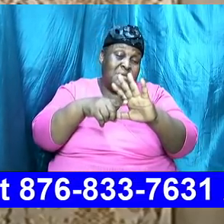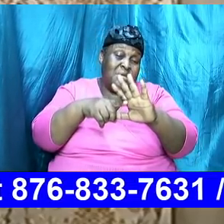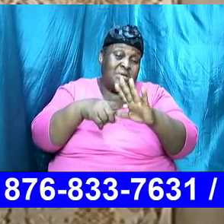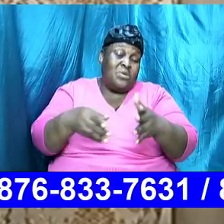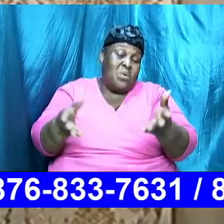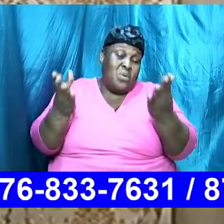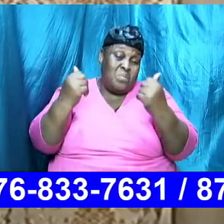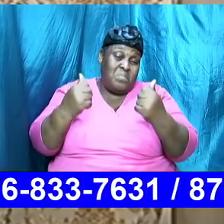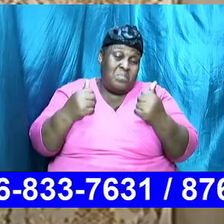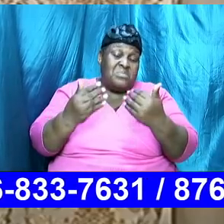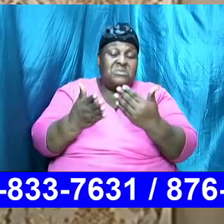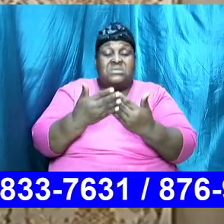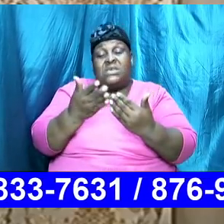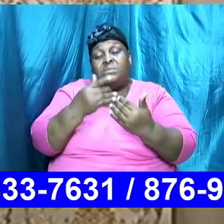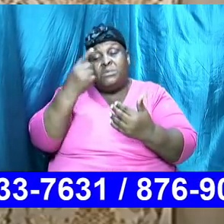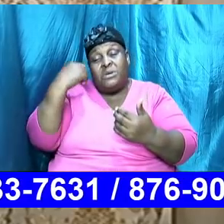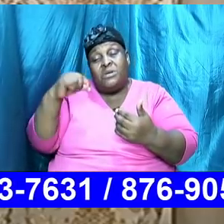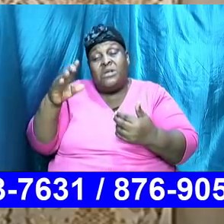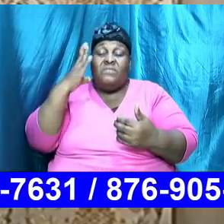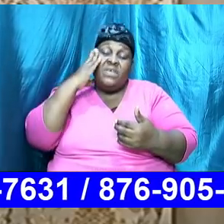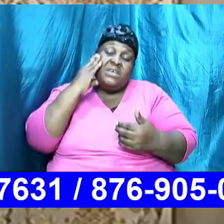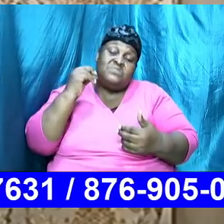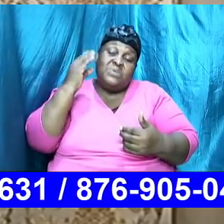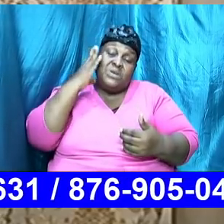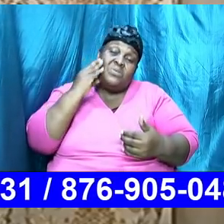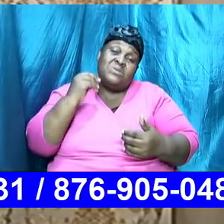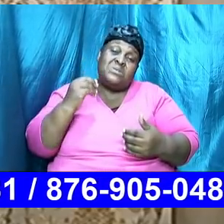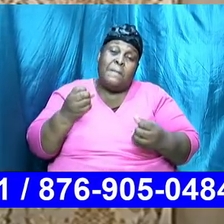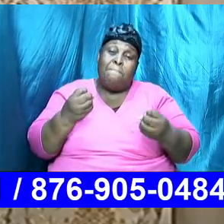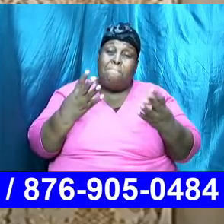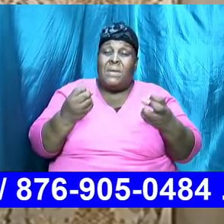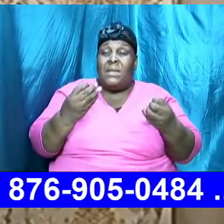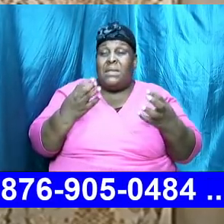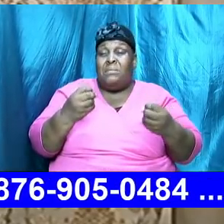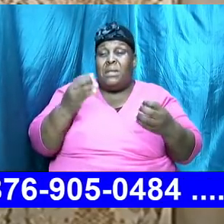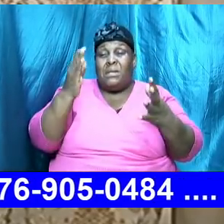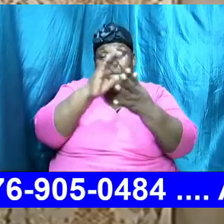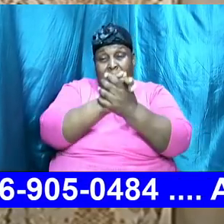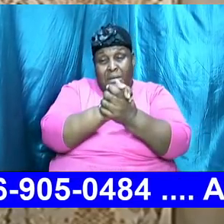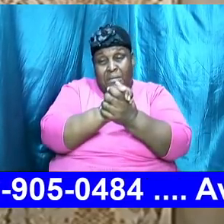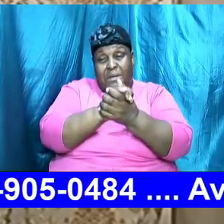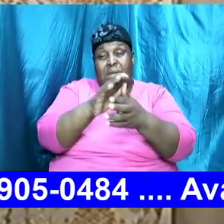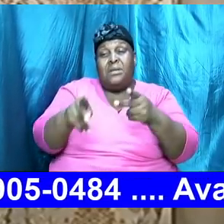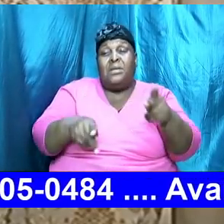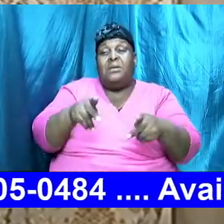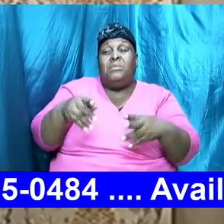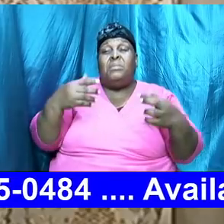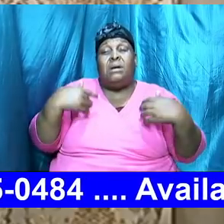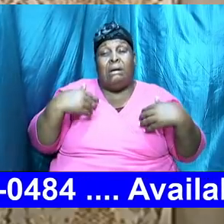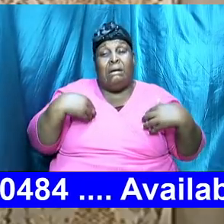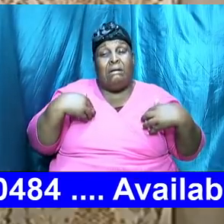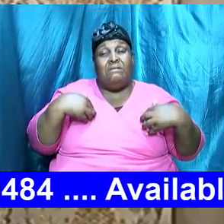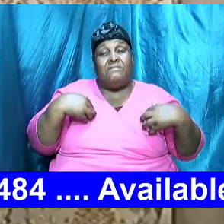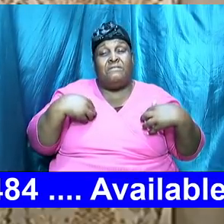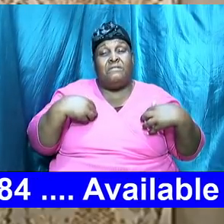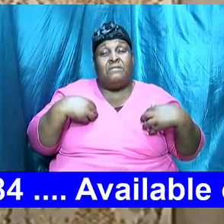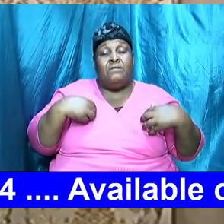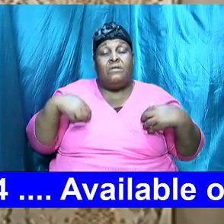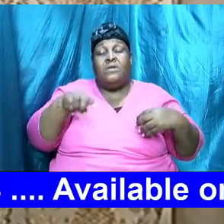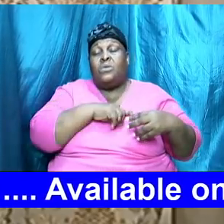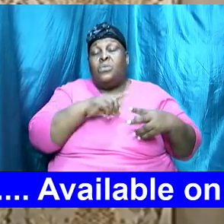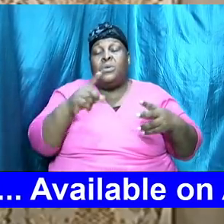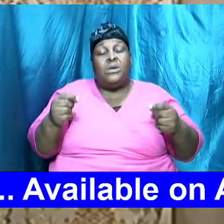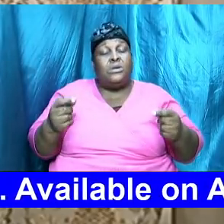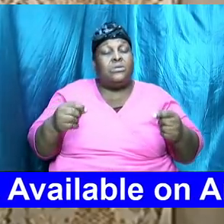because of the experiences that many have had the things that many have seen and we do understand